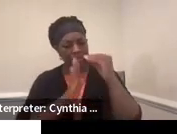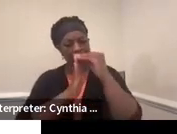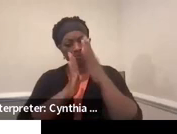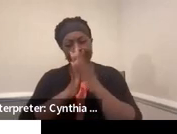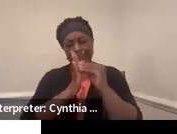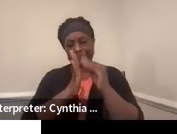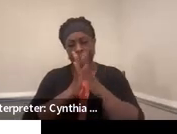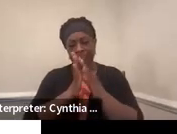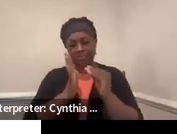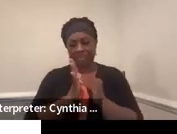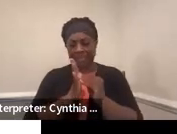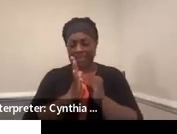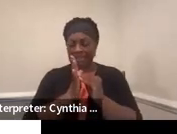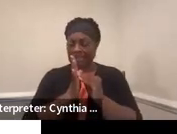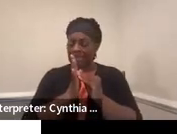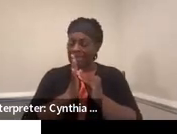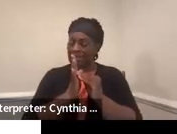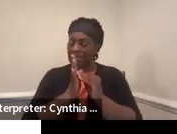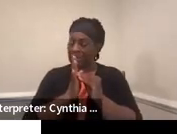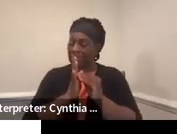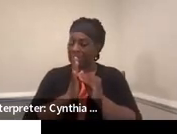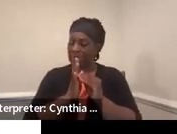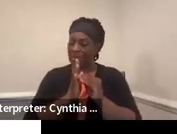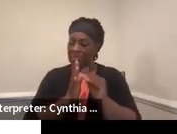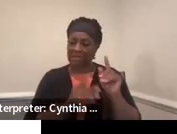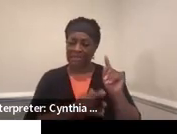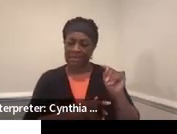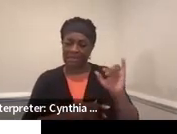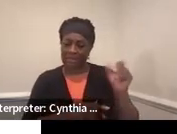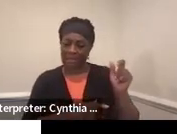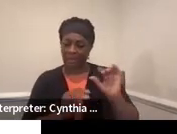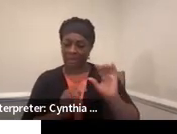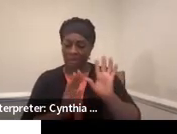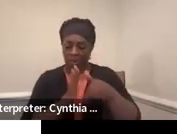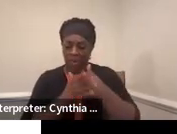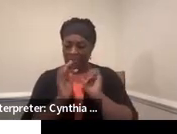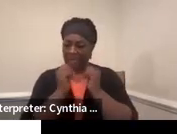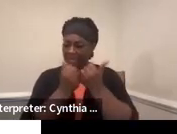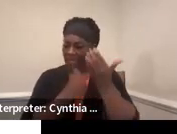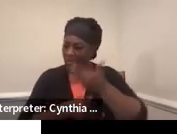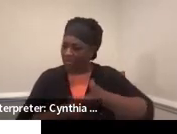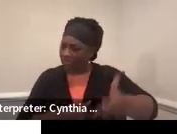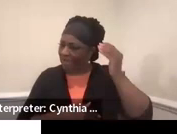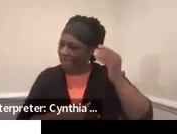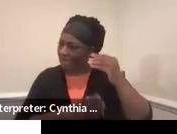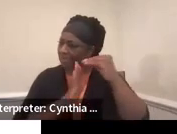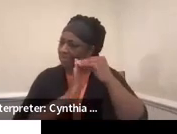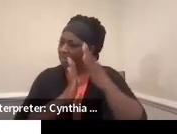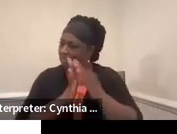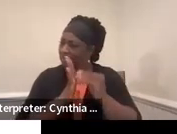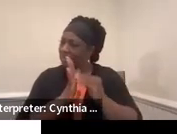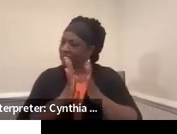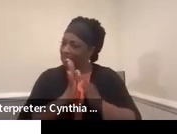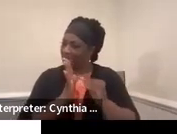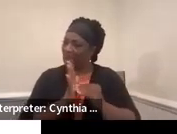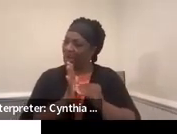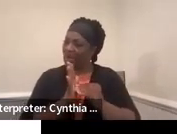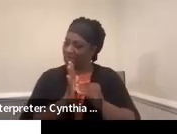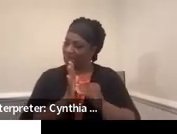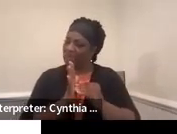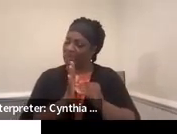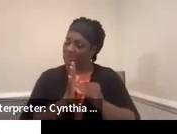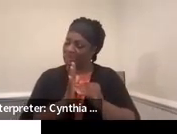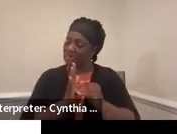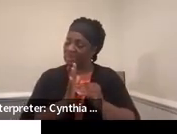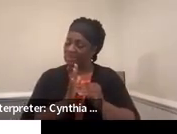And making sure that all the agencies that you have invited as well, that it is detailed over the